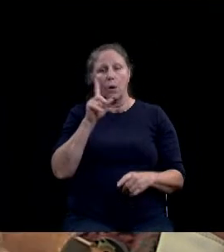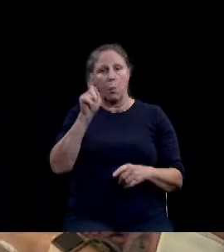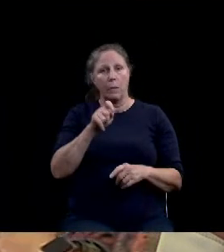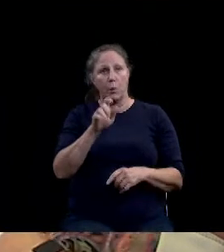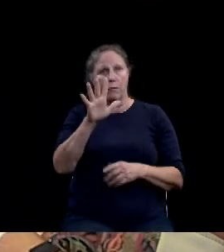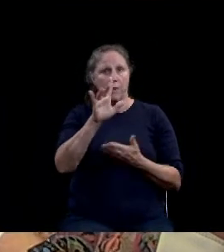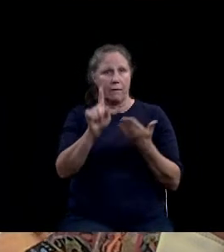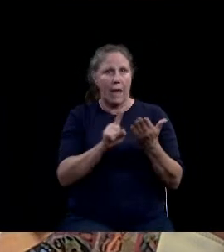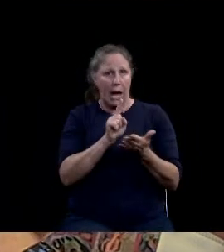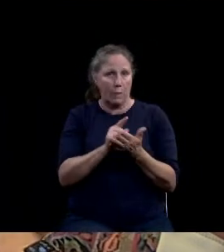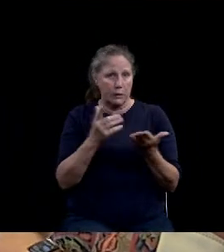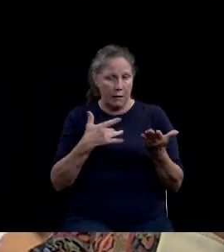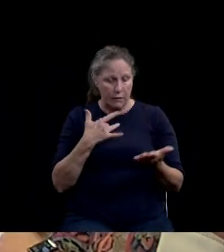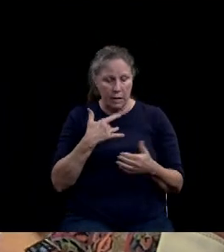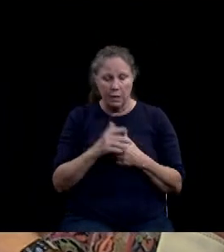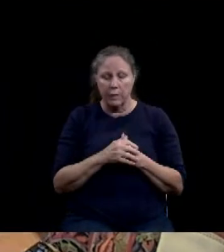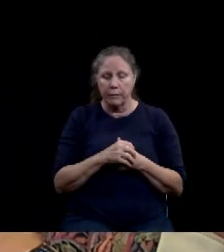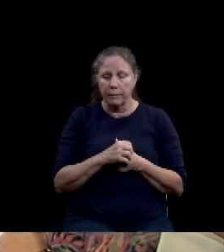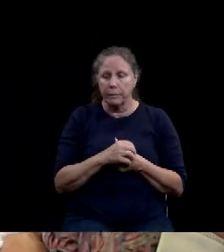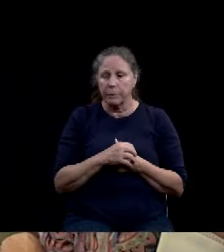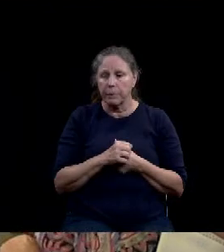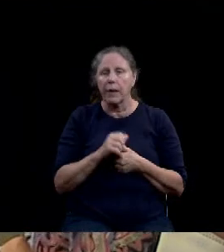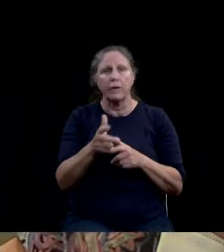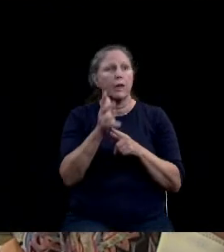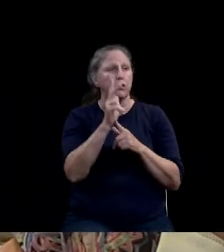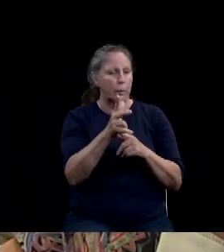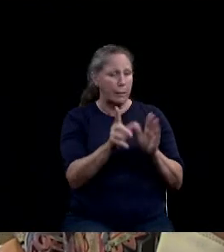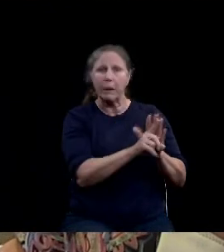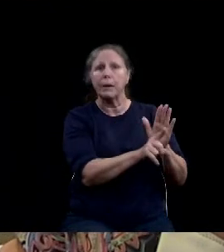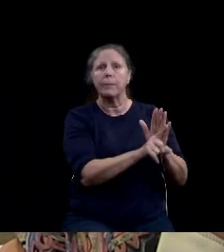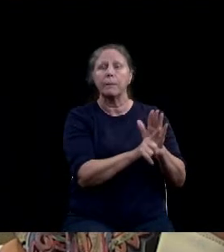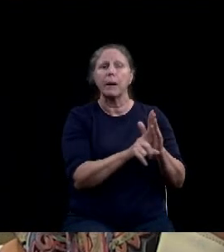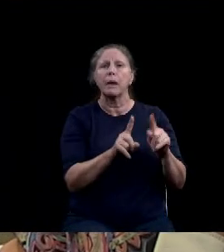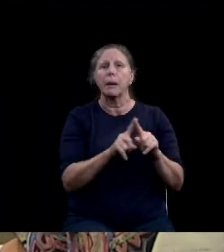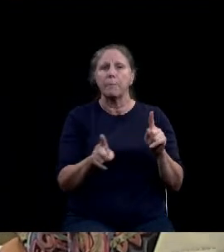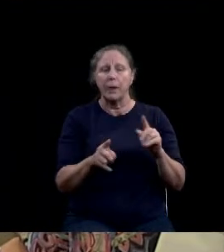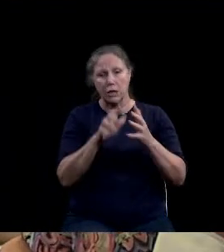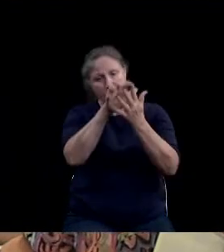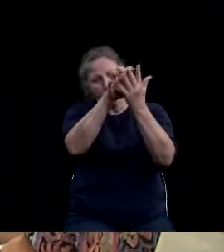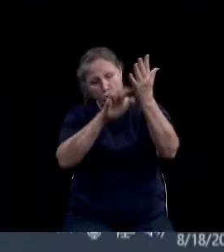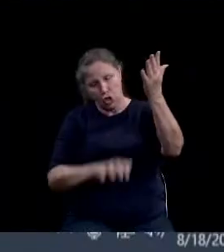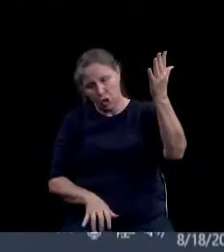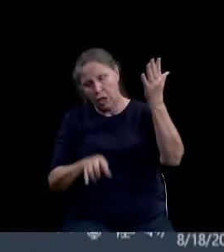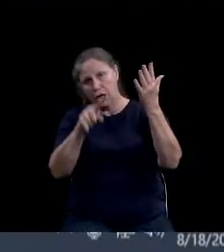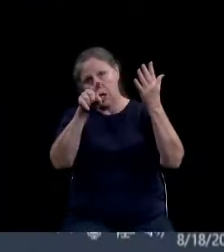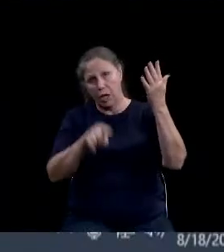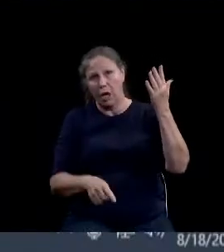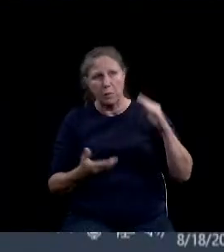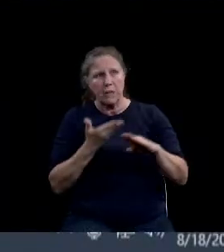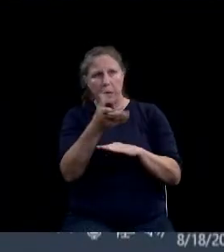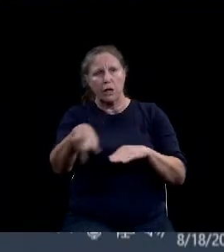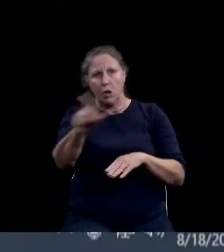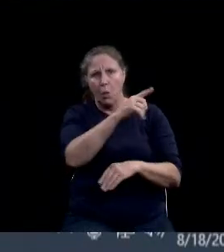minutes but the entire comments were submitted to all the council. Okay, thank you.